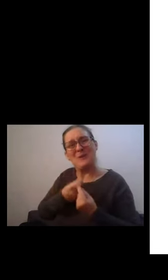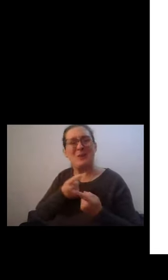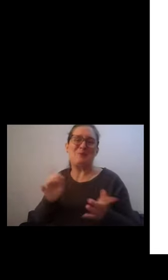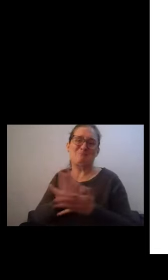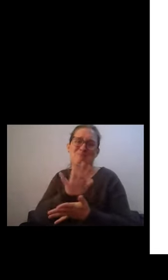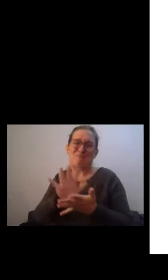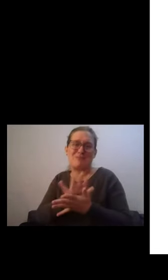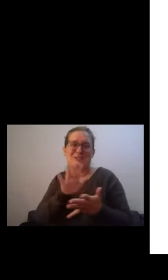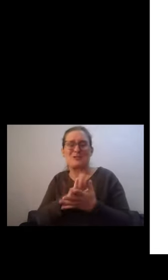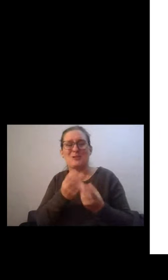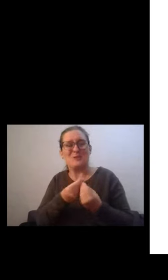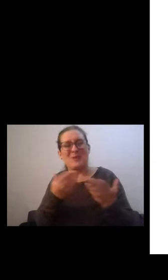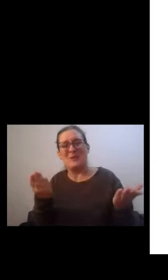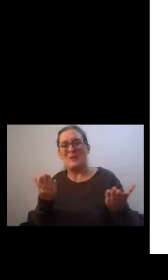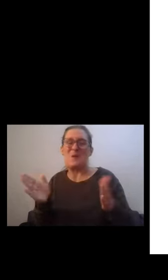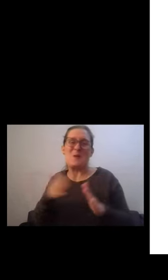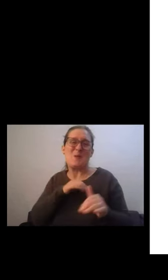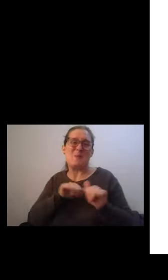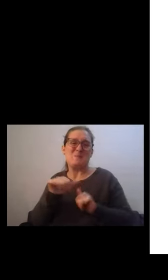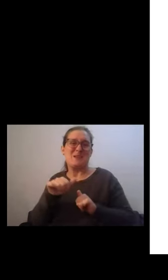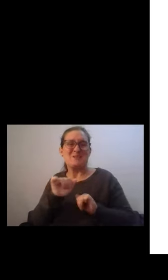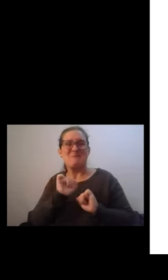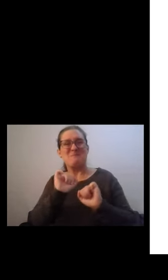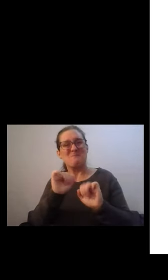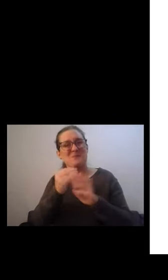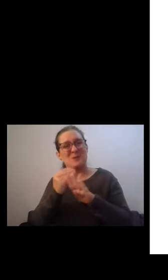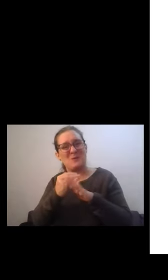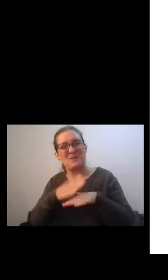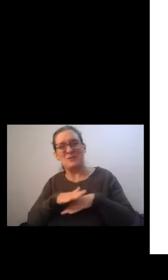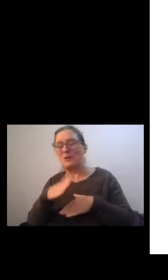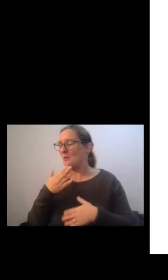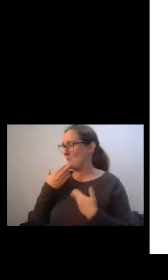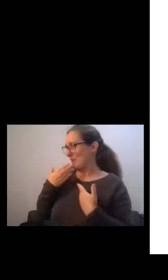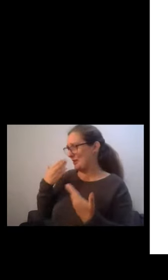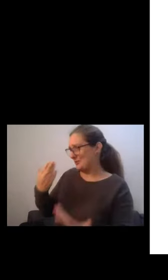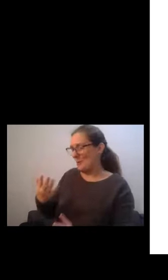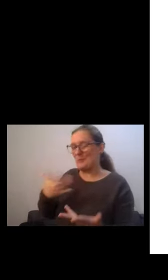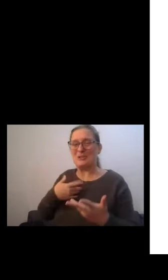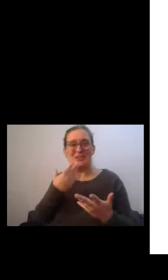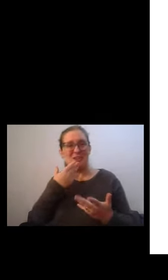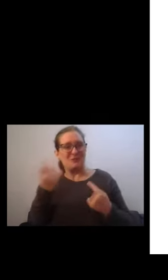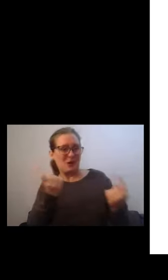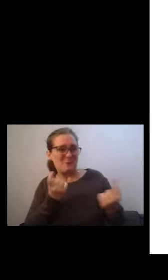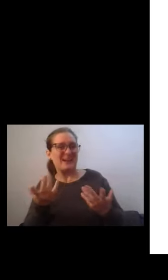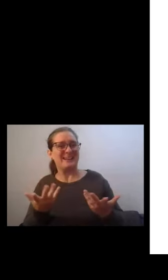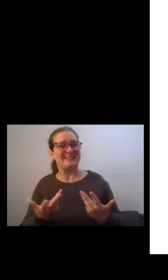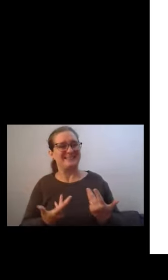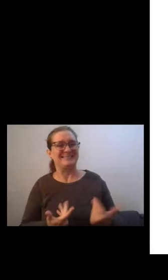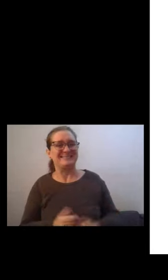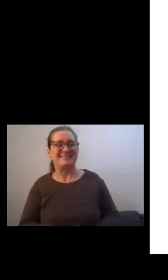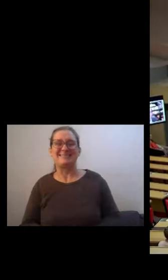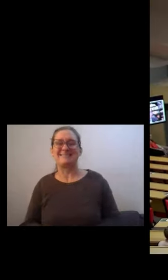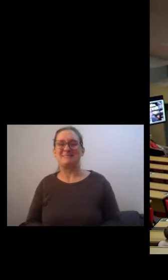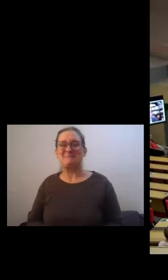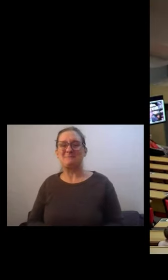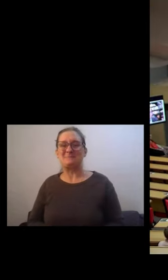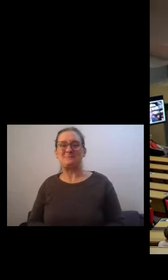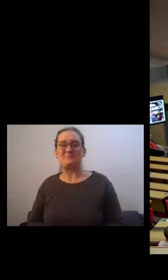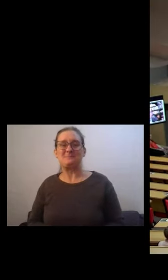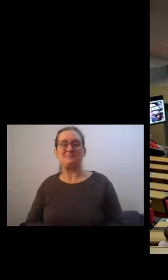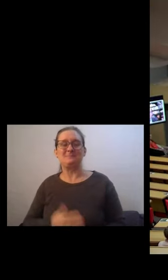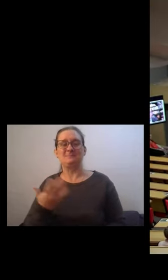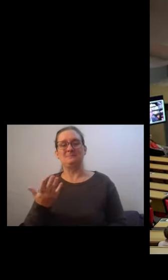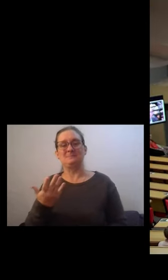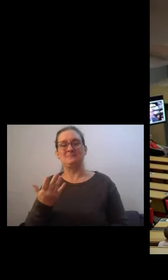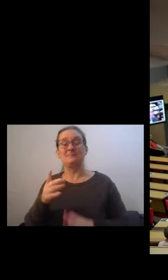and all the best for the future of your work. Thank you. Thank you so much. much for coming. Thank you for having me. Thank you. James, some thoughts,